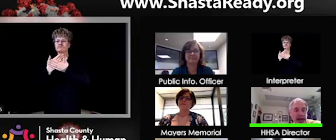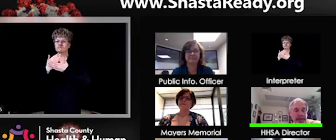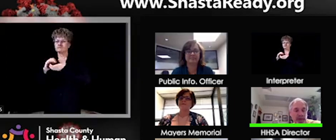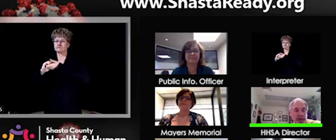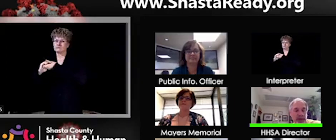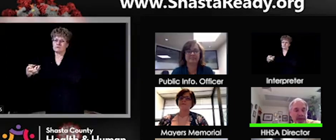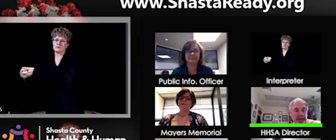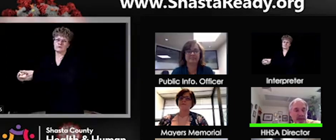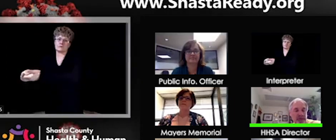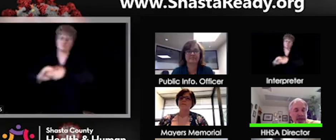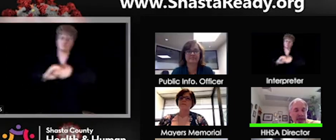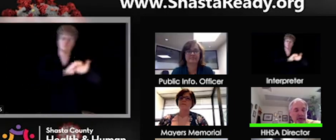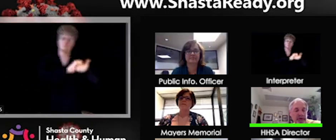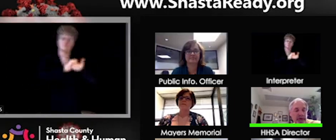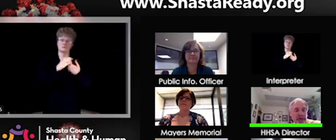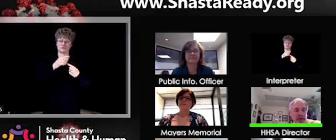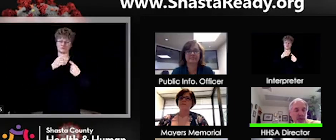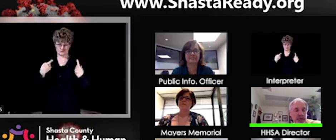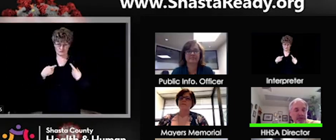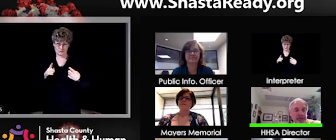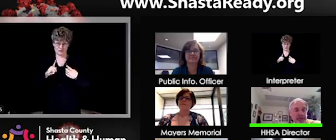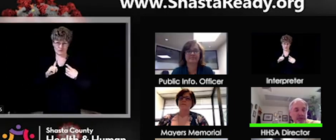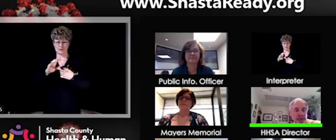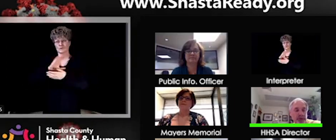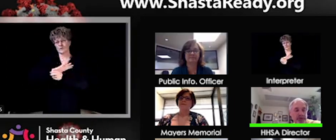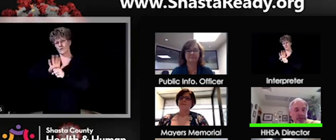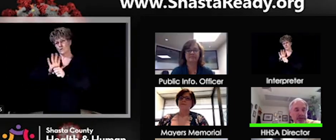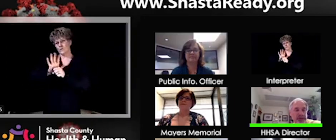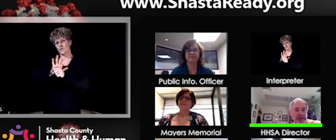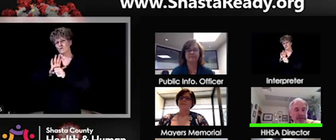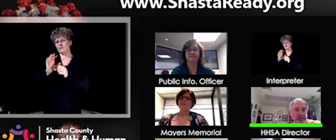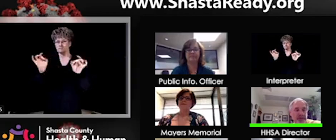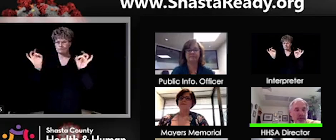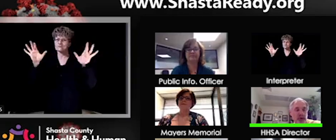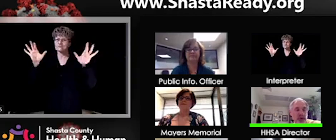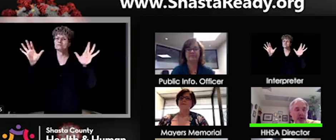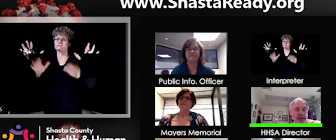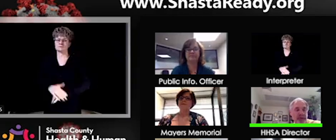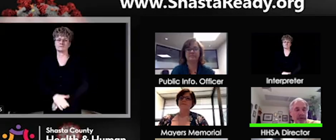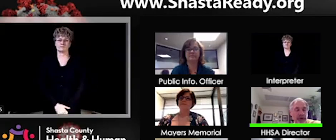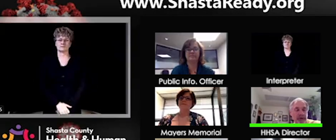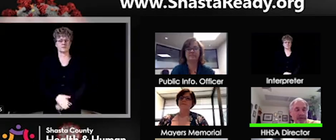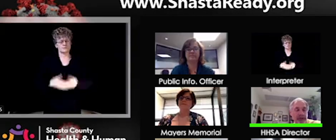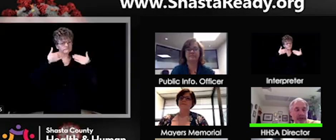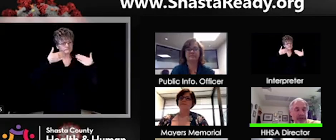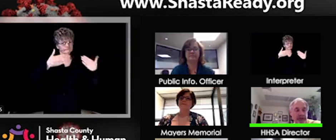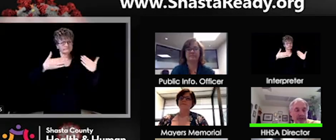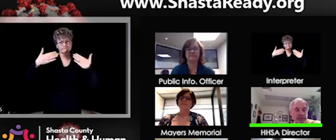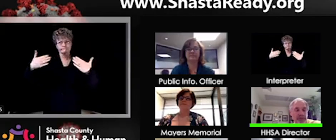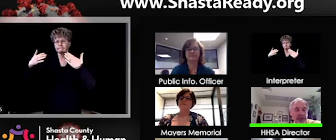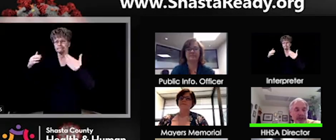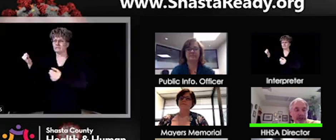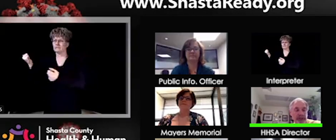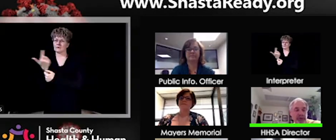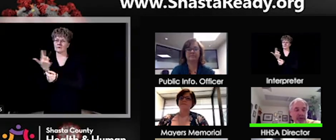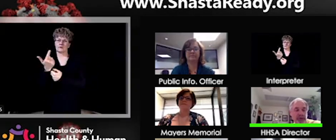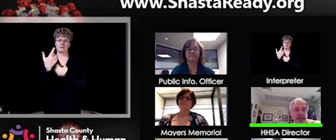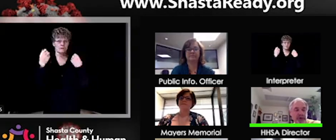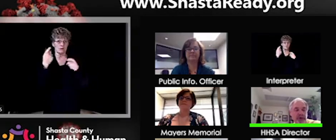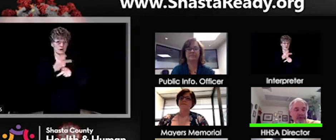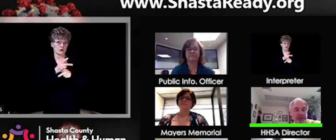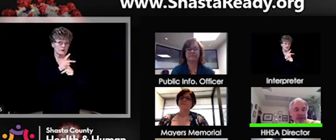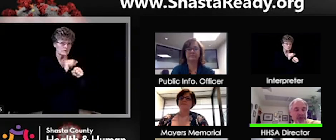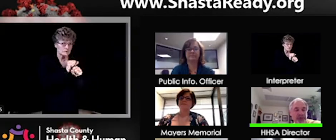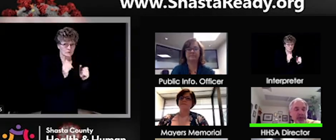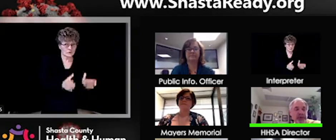a happy week and we thank all the healthcare workers and other workers in the hospitals for all they've done to protect our